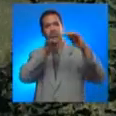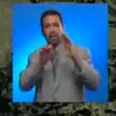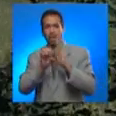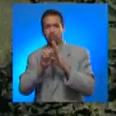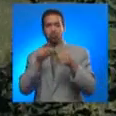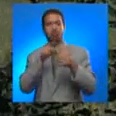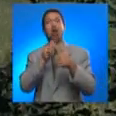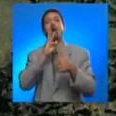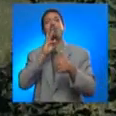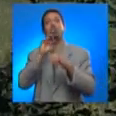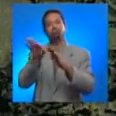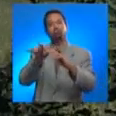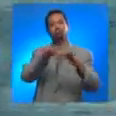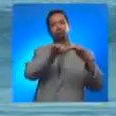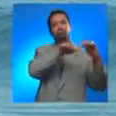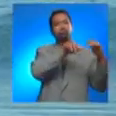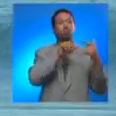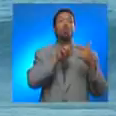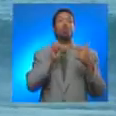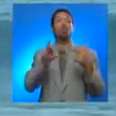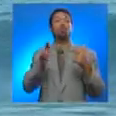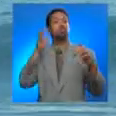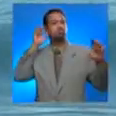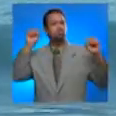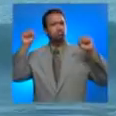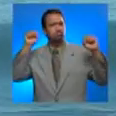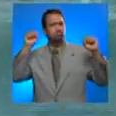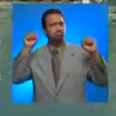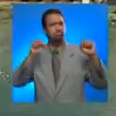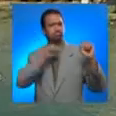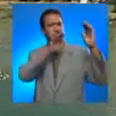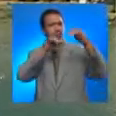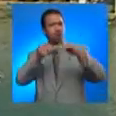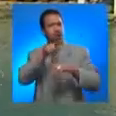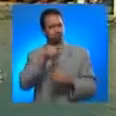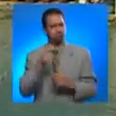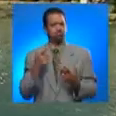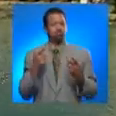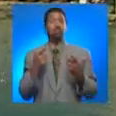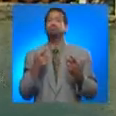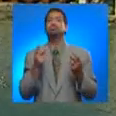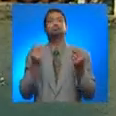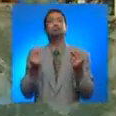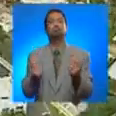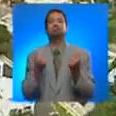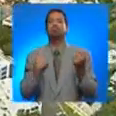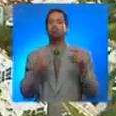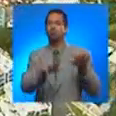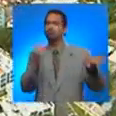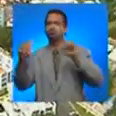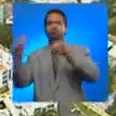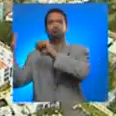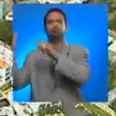earthquake, receding water and strange noises coming from the ocean and evacuate immediately.